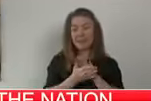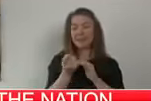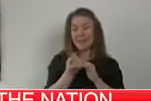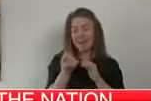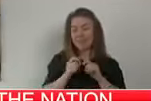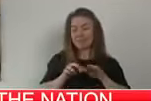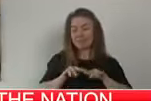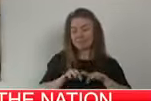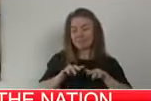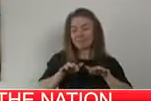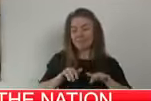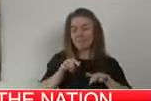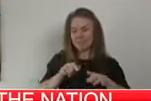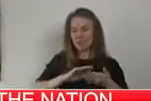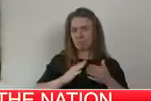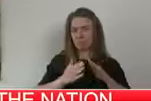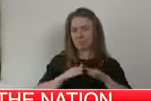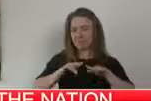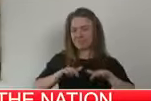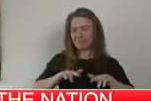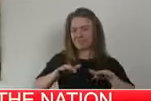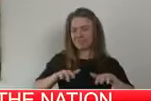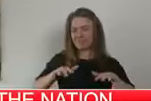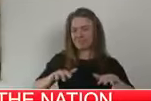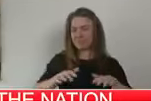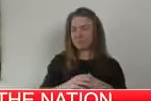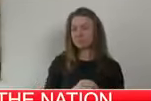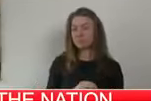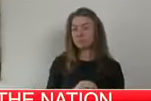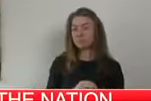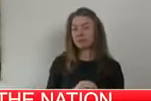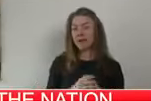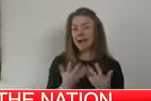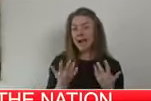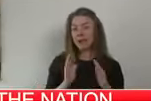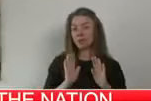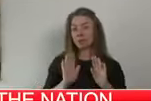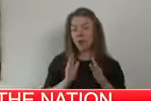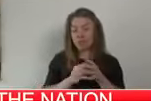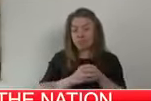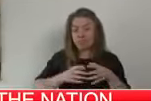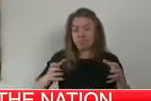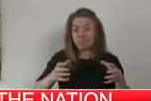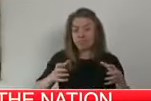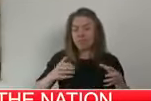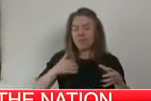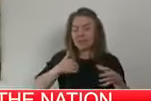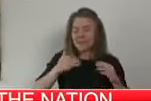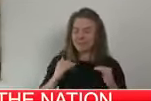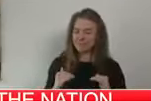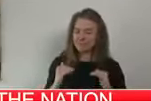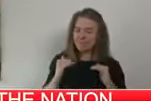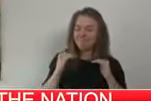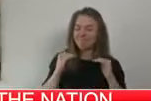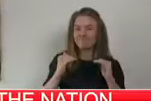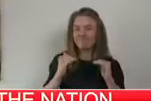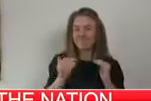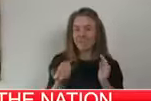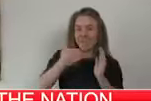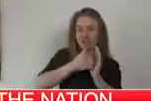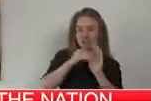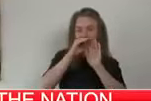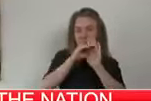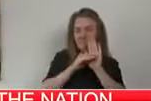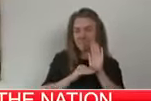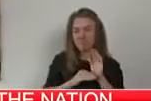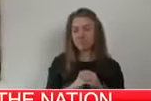and so to stay ahead and reduce the chances of the wave growing we need to step things up. Now we already have